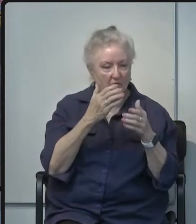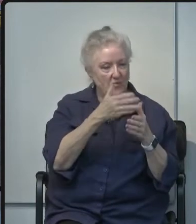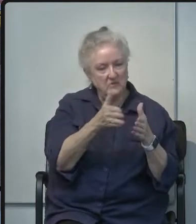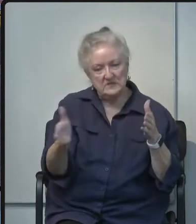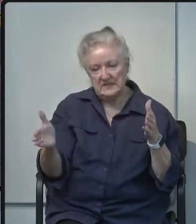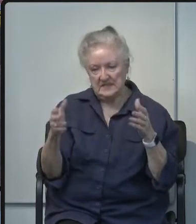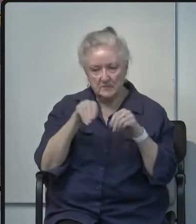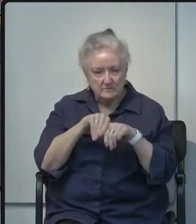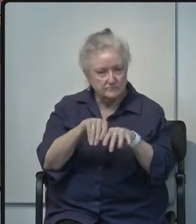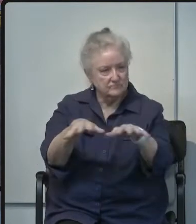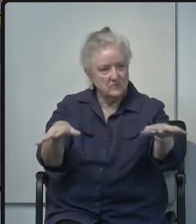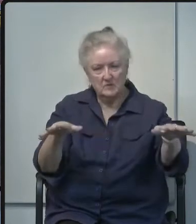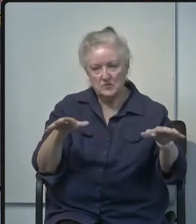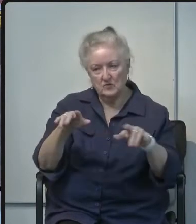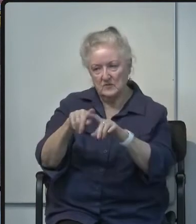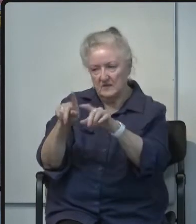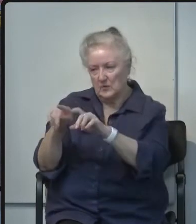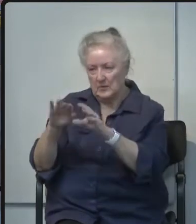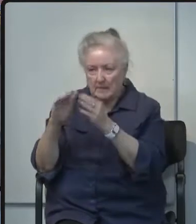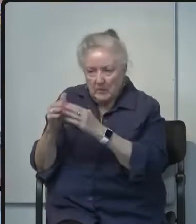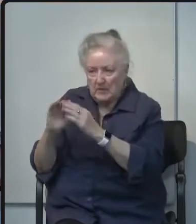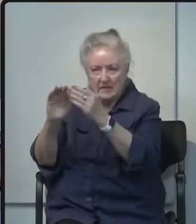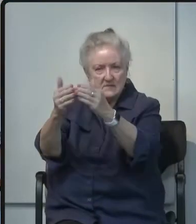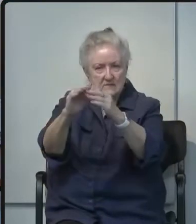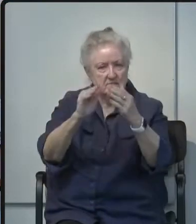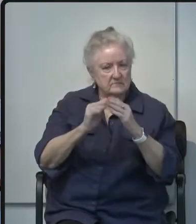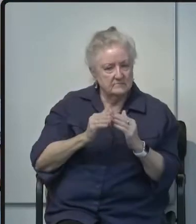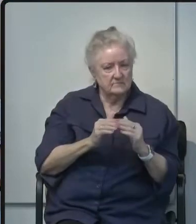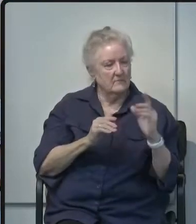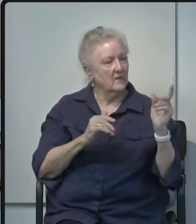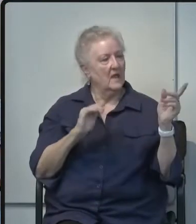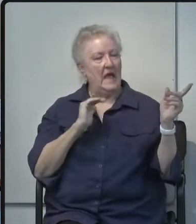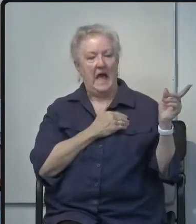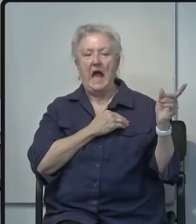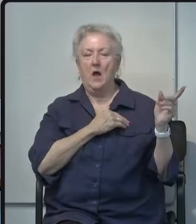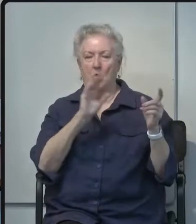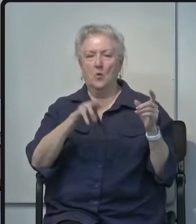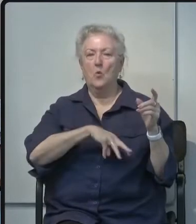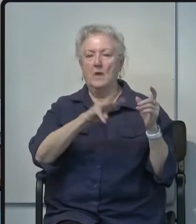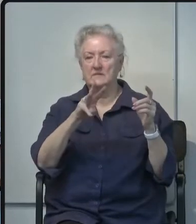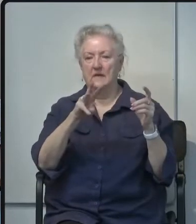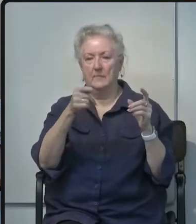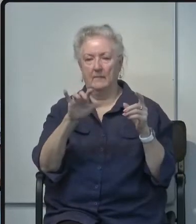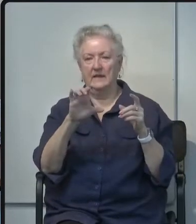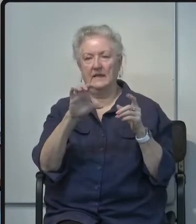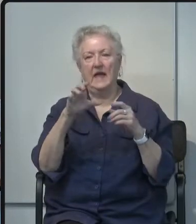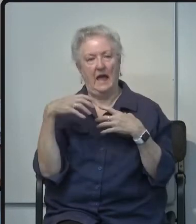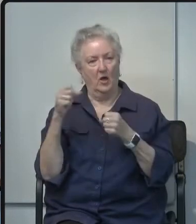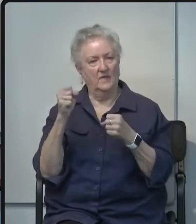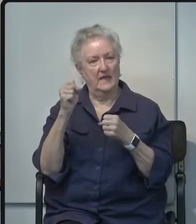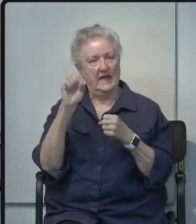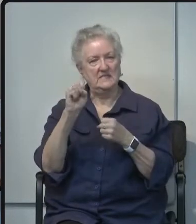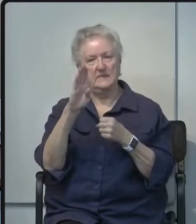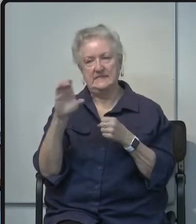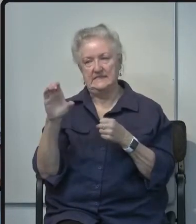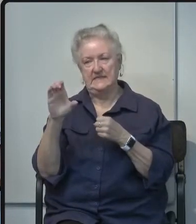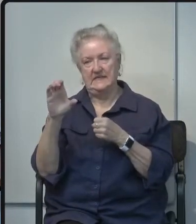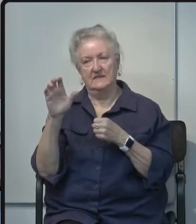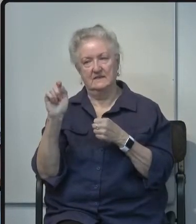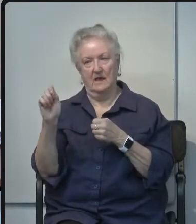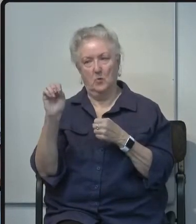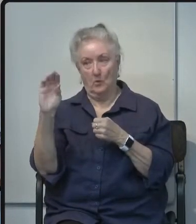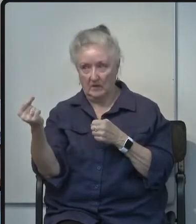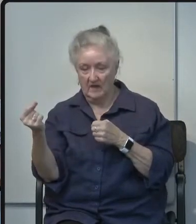communities we our website public health sbc.org is fully